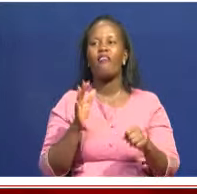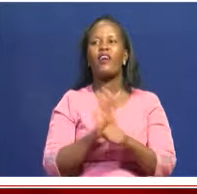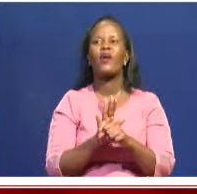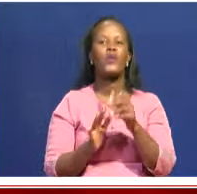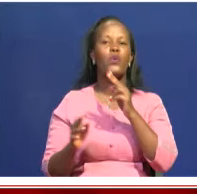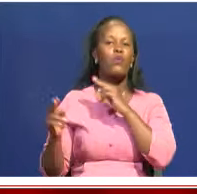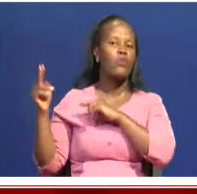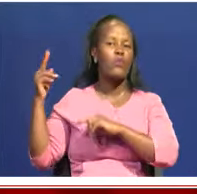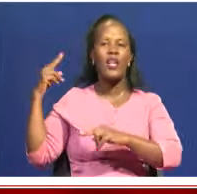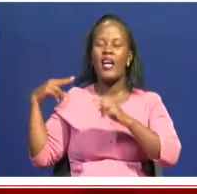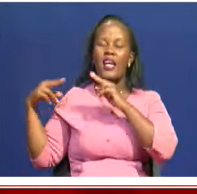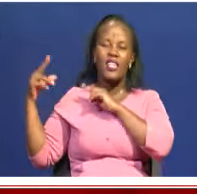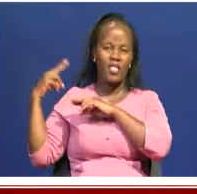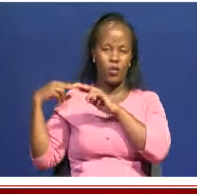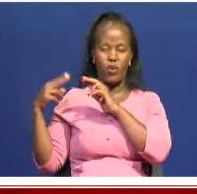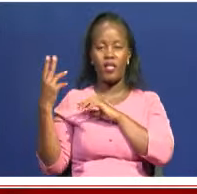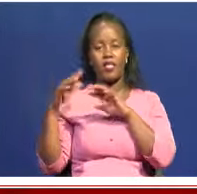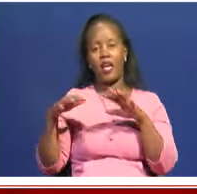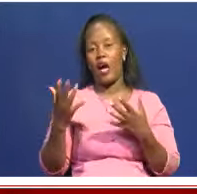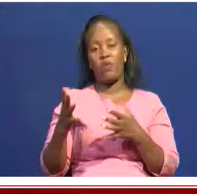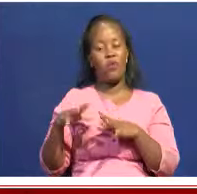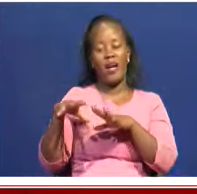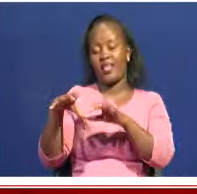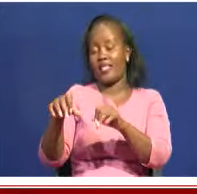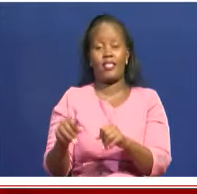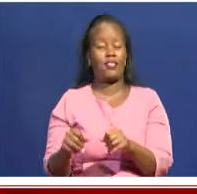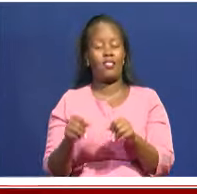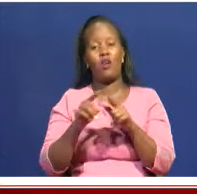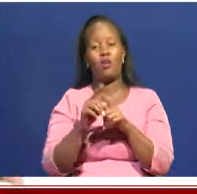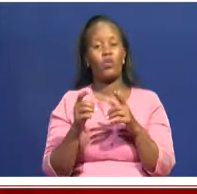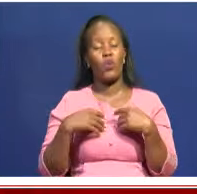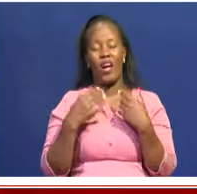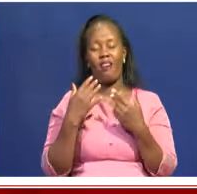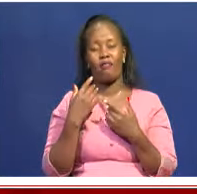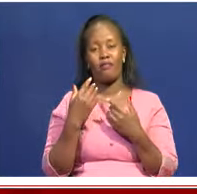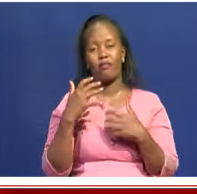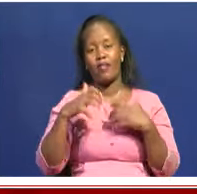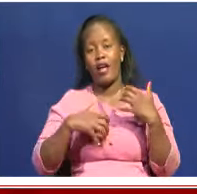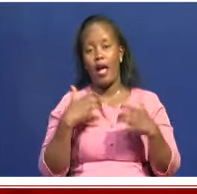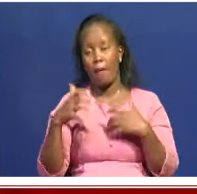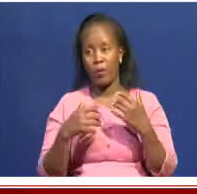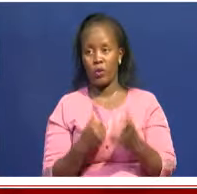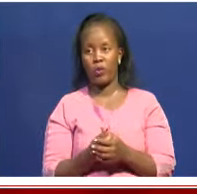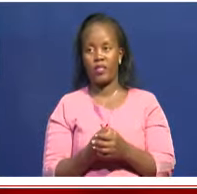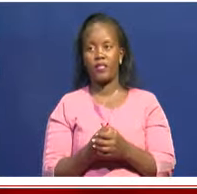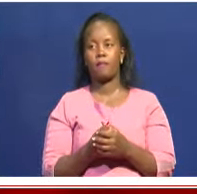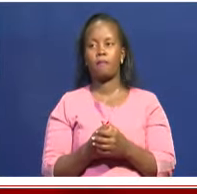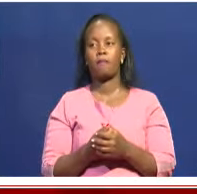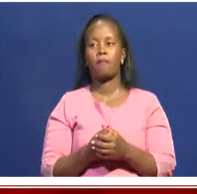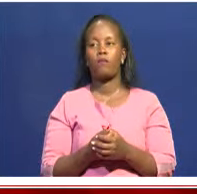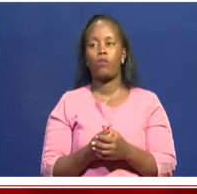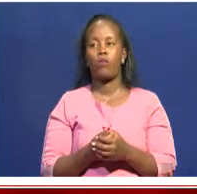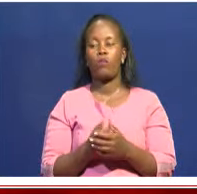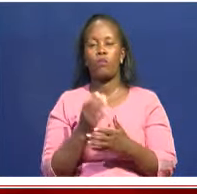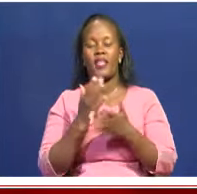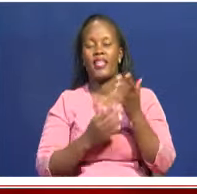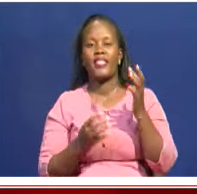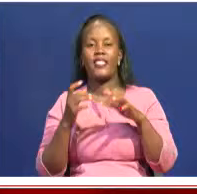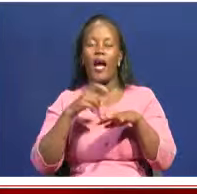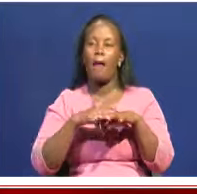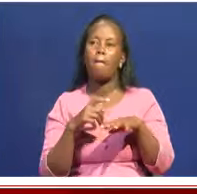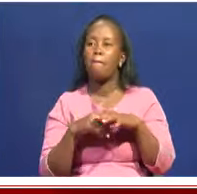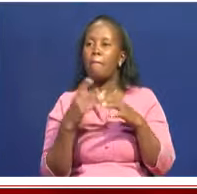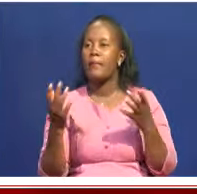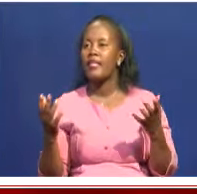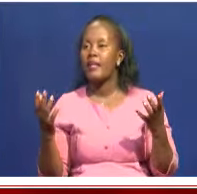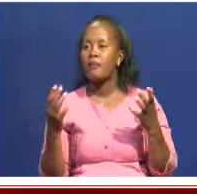that there's so much passion and so much emotion in it. For instance, when the missionaries came, you'll find that you'll find that you were told to